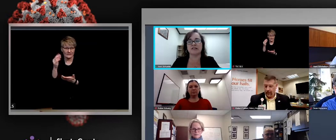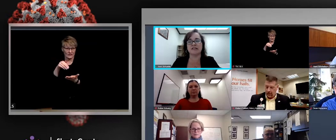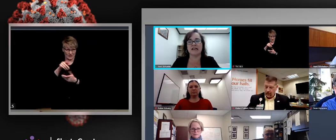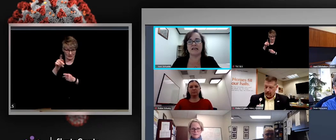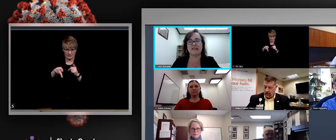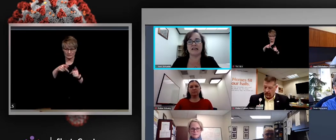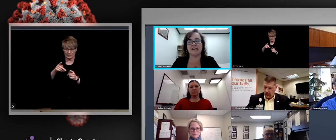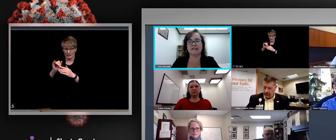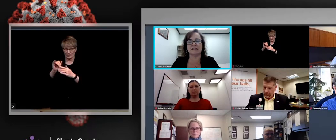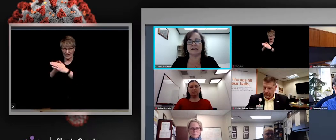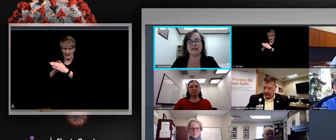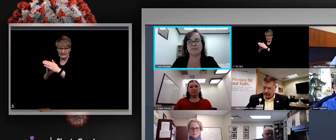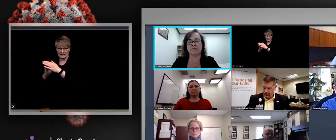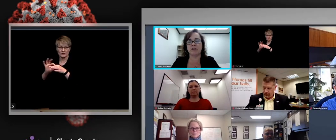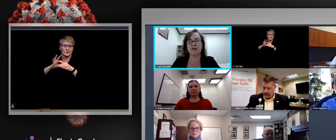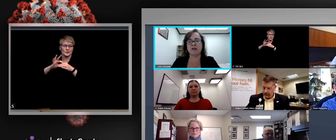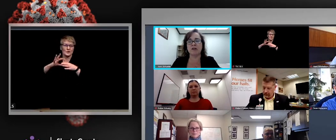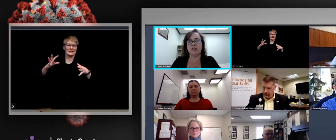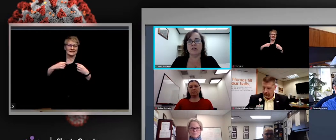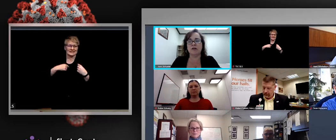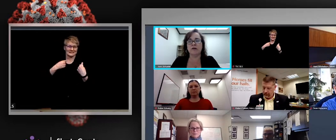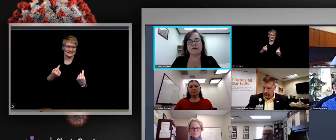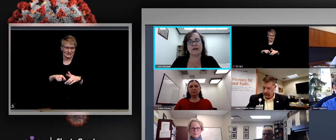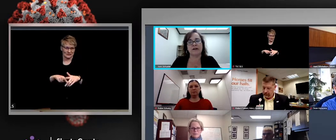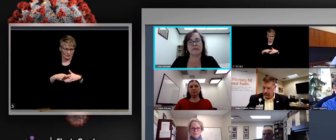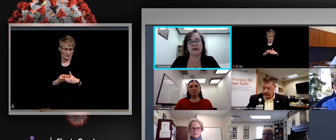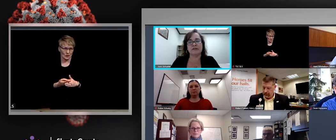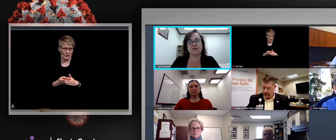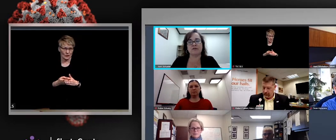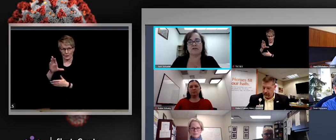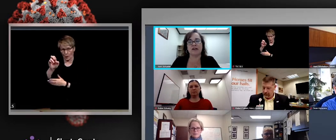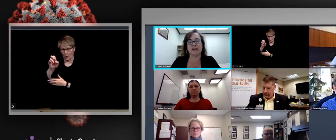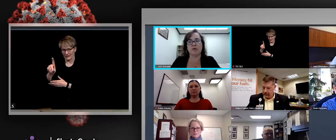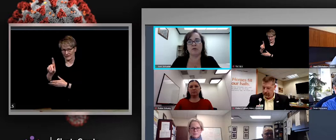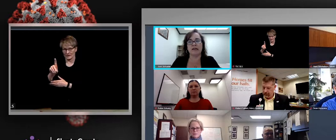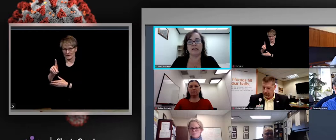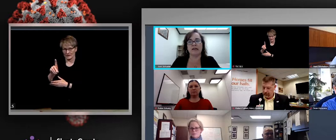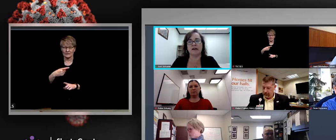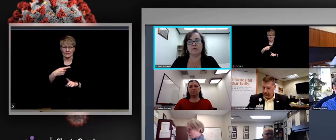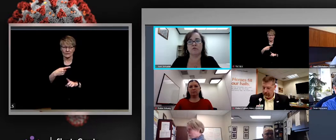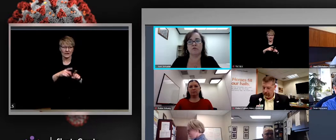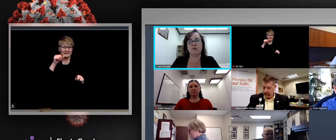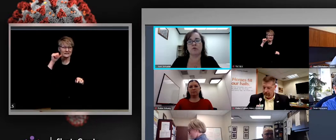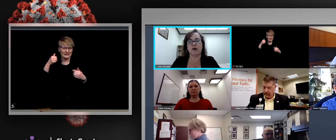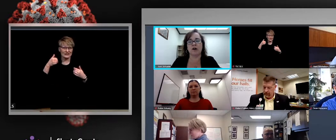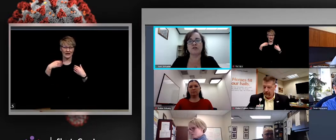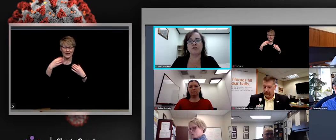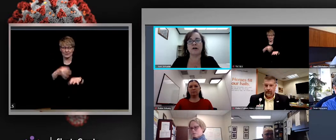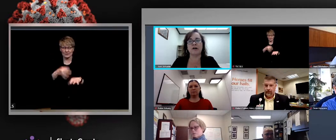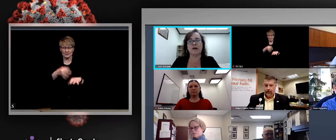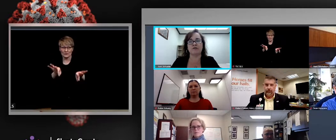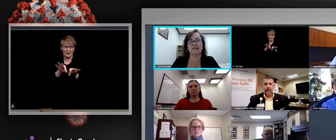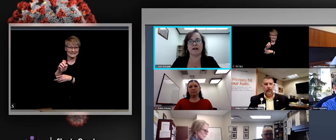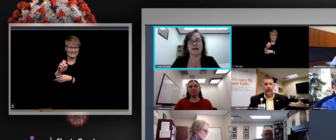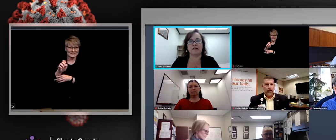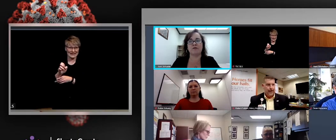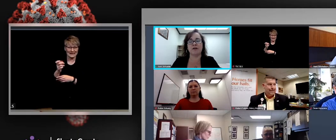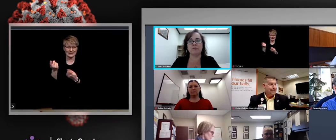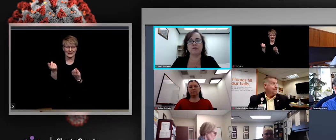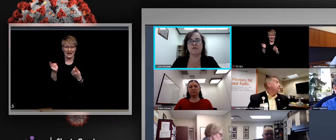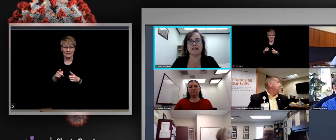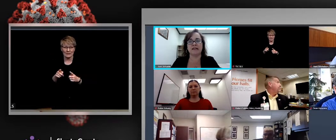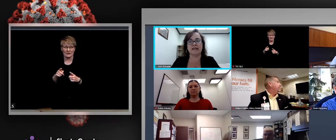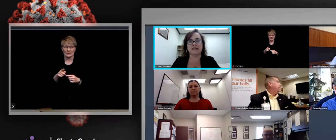isolation to date and we also had the milestone yesterday of marking reporting our 200th death